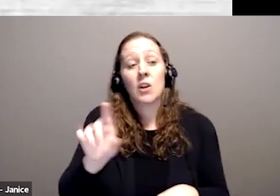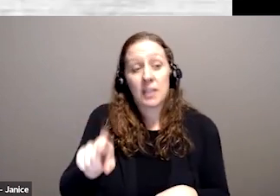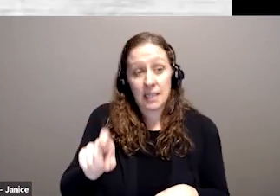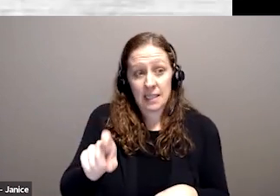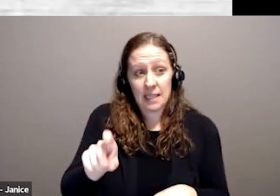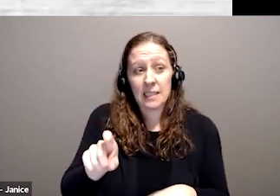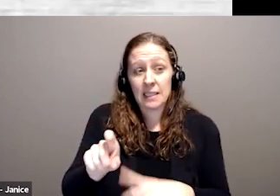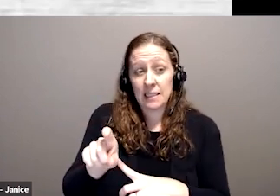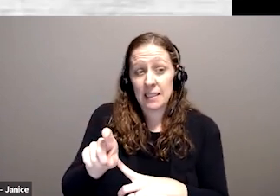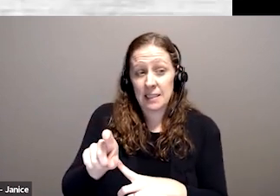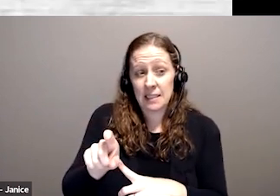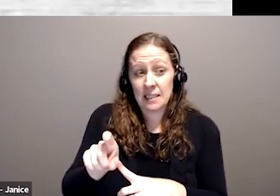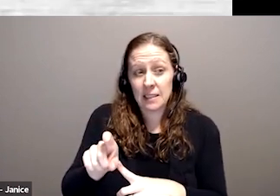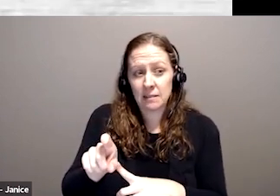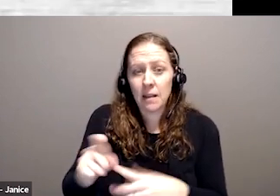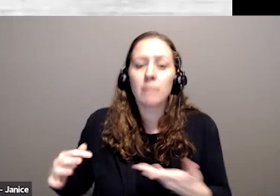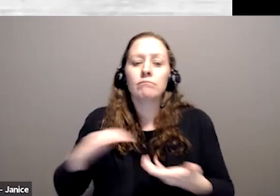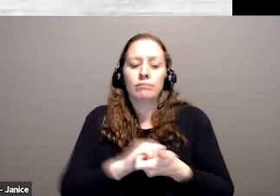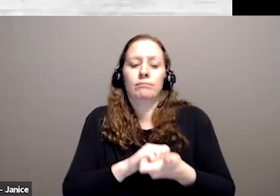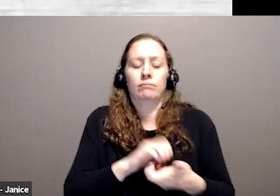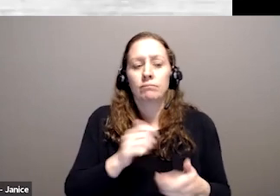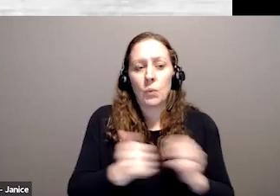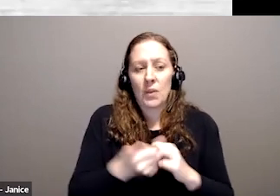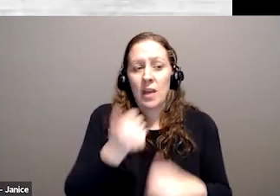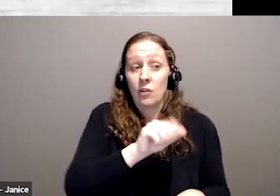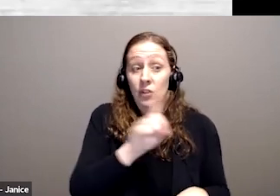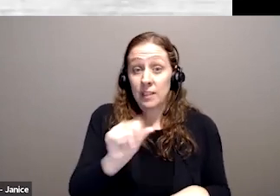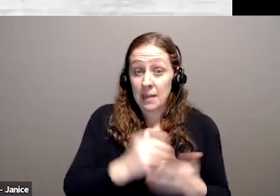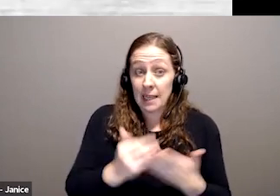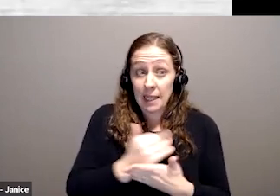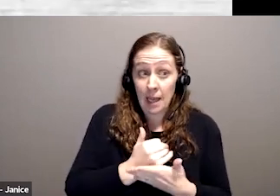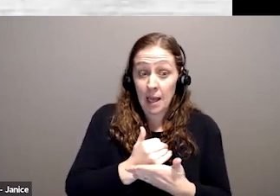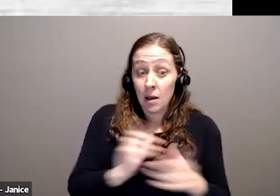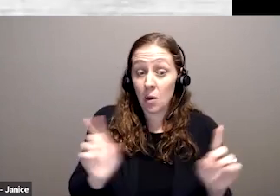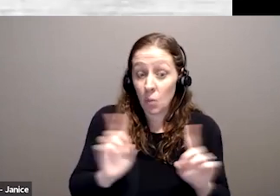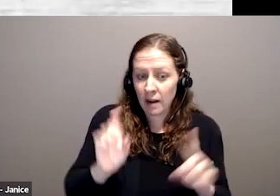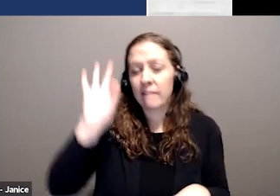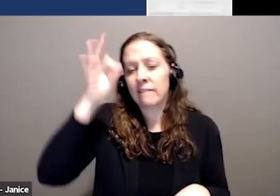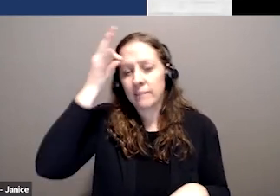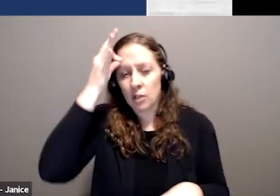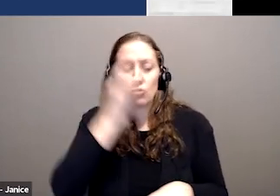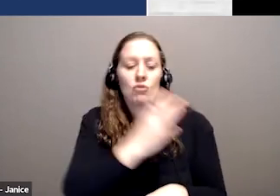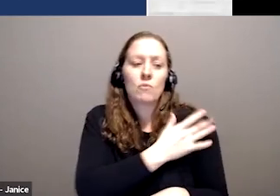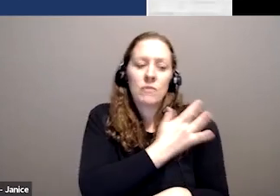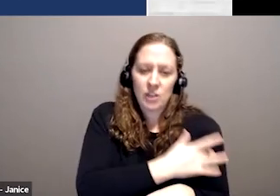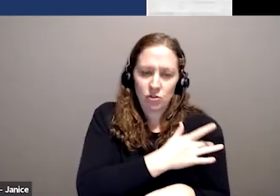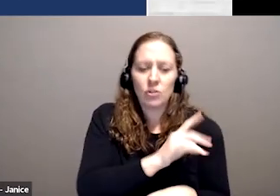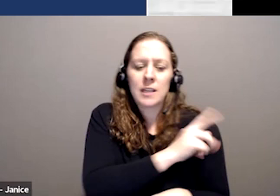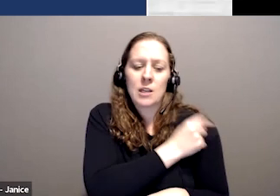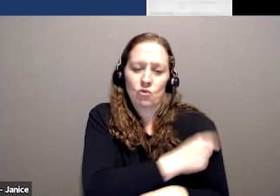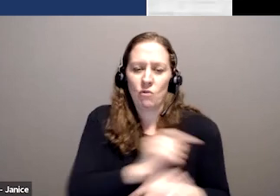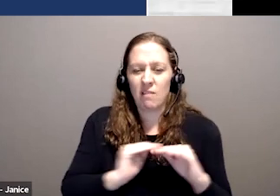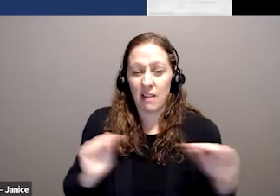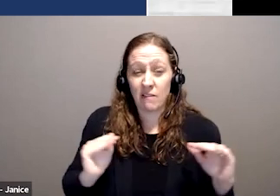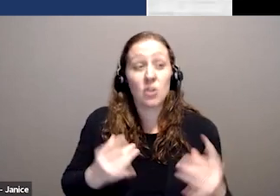with other disability incomes, at the federal, provincial, and territorial levels, at the So, where we are right now?